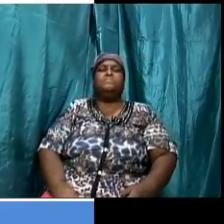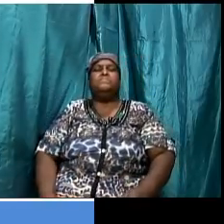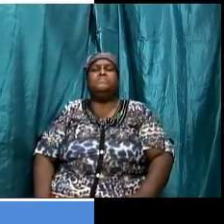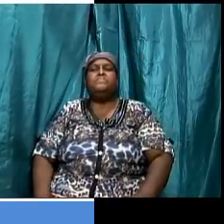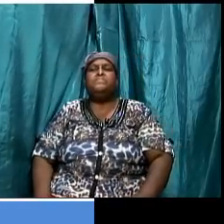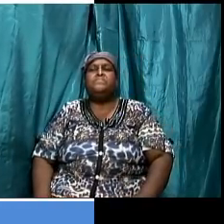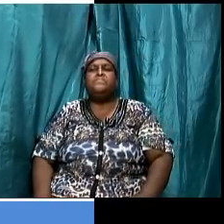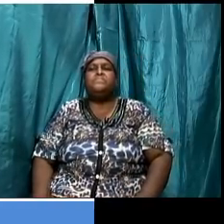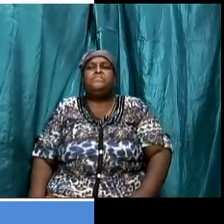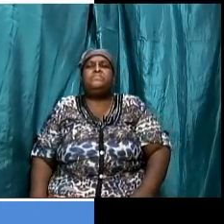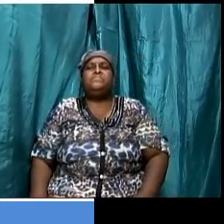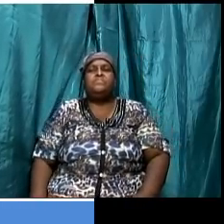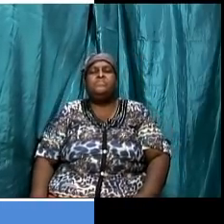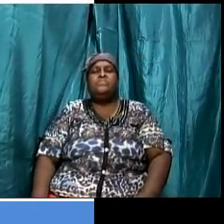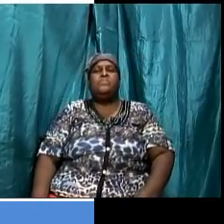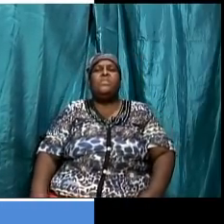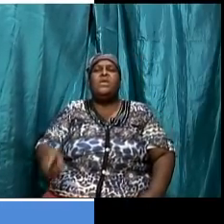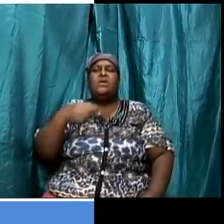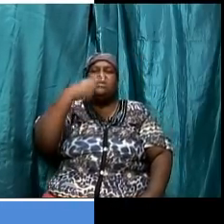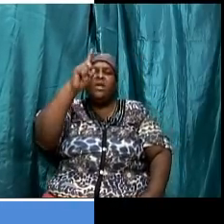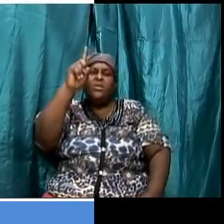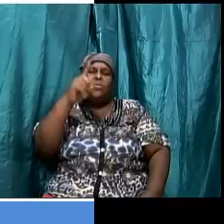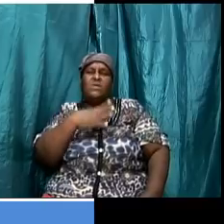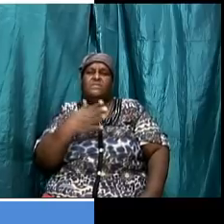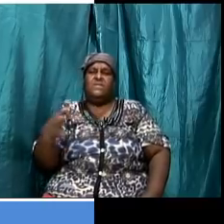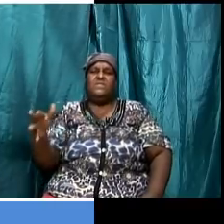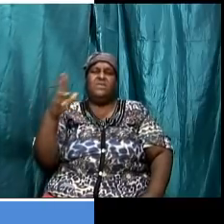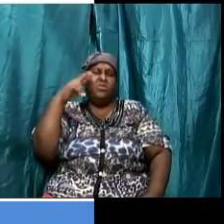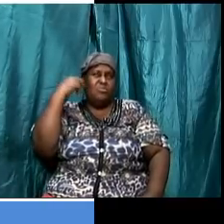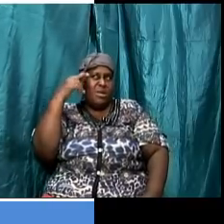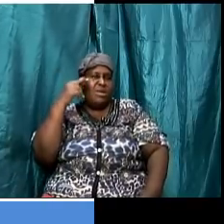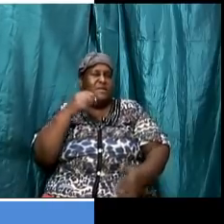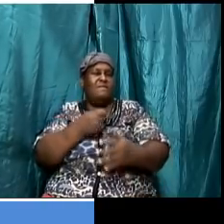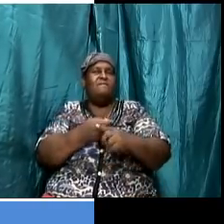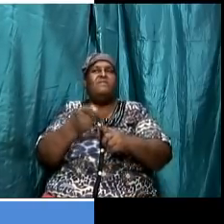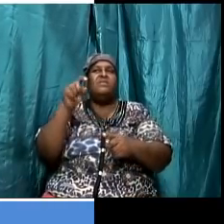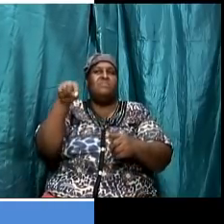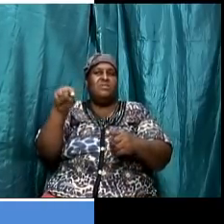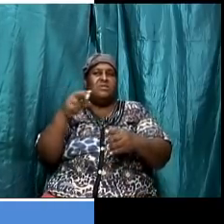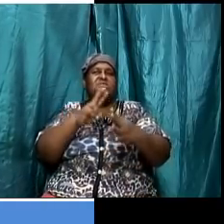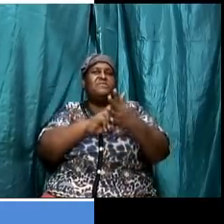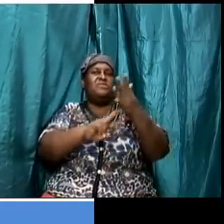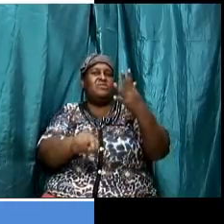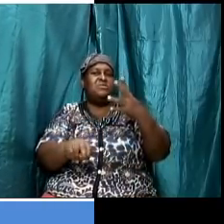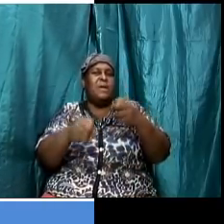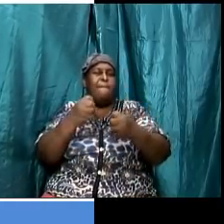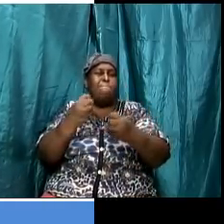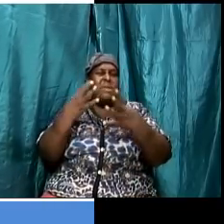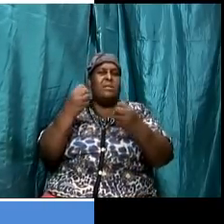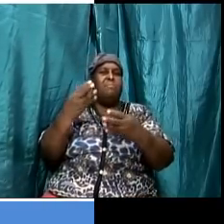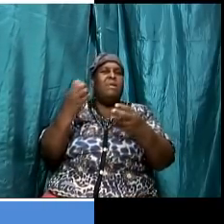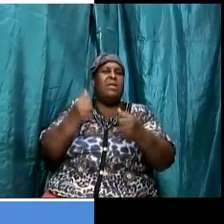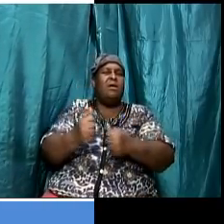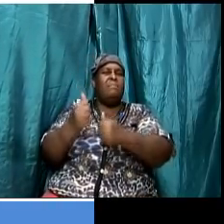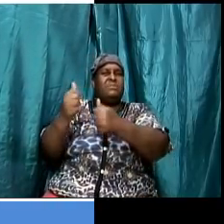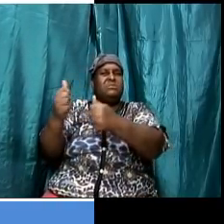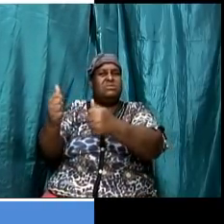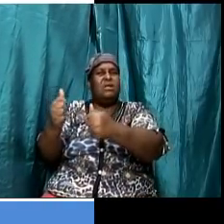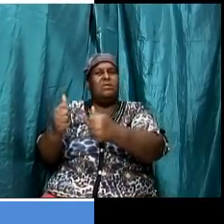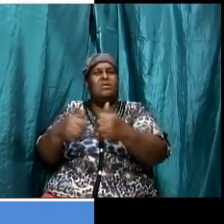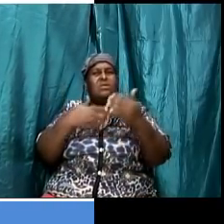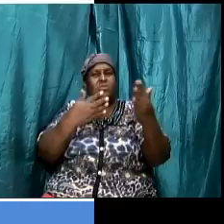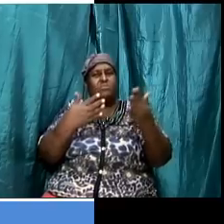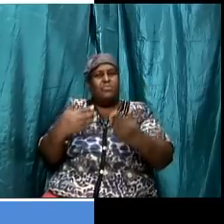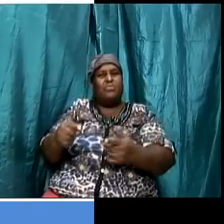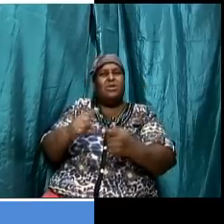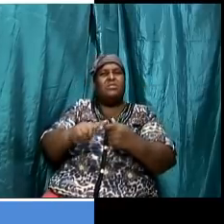let me tell you one of the things that i've realized from this verse because i have and and many apostolic will bring this verse to sabbath